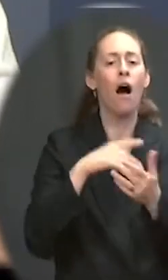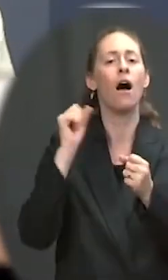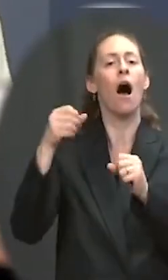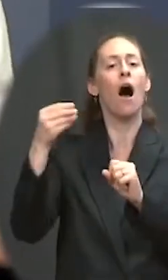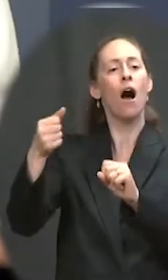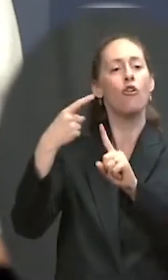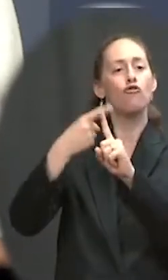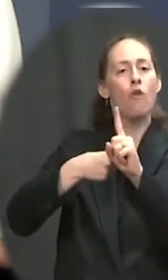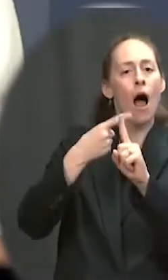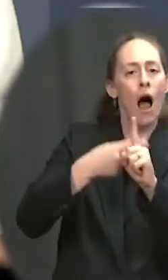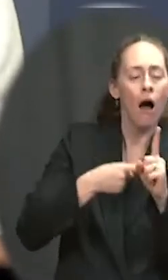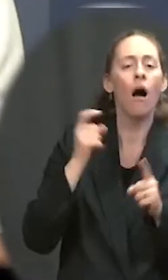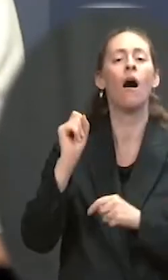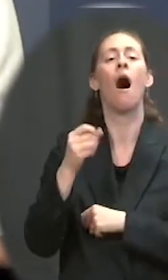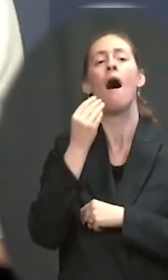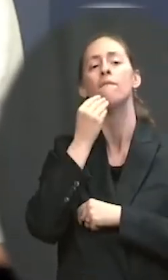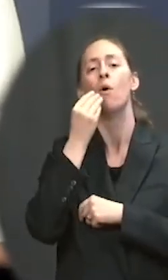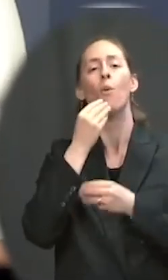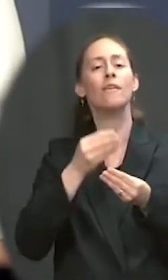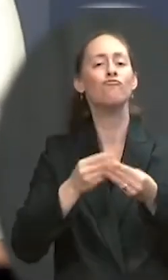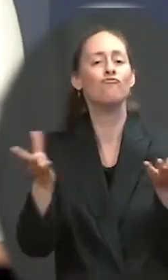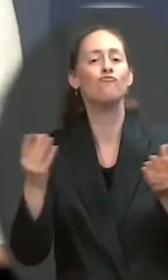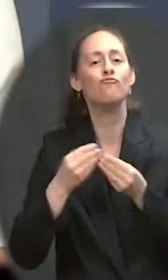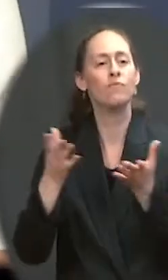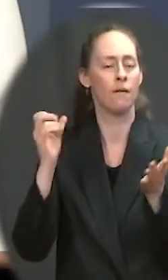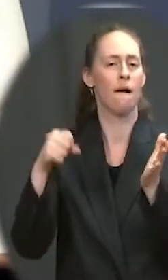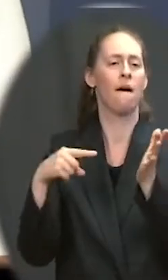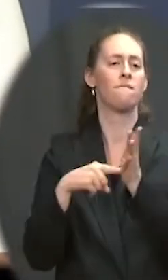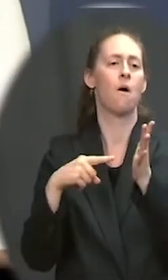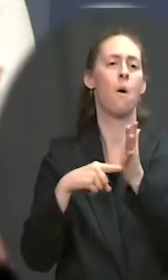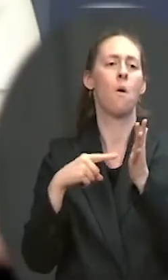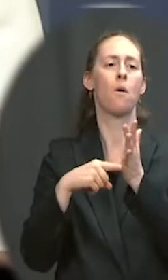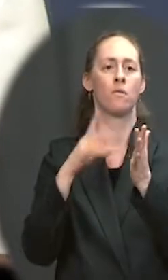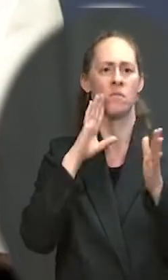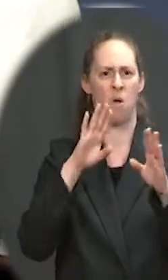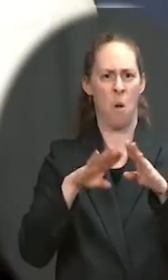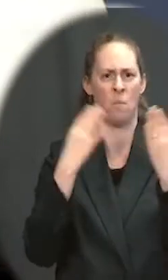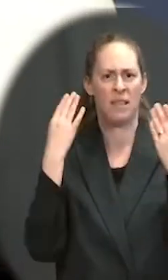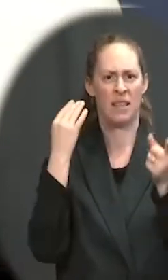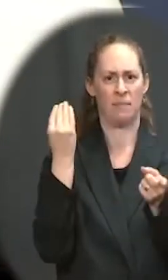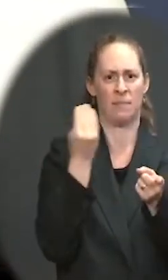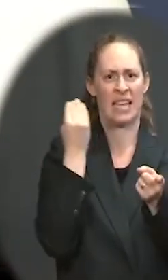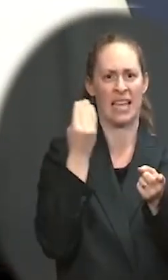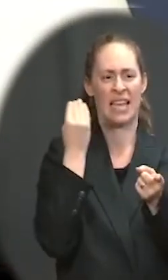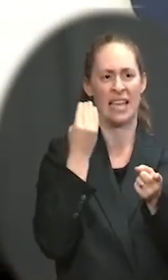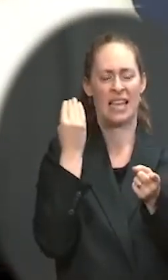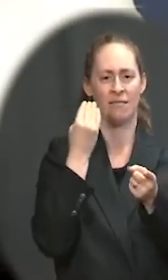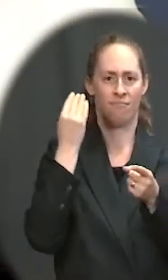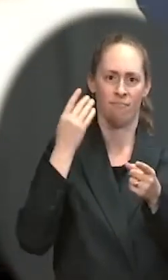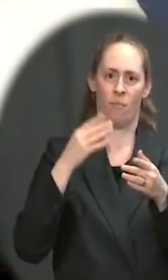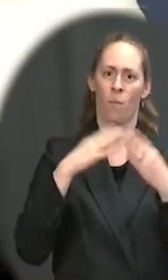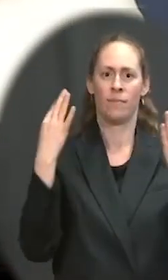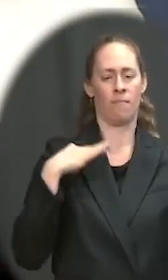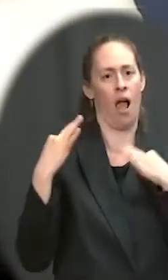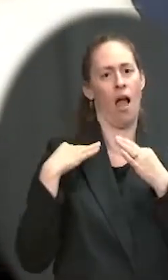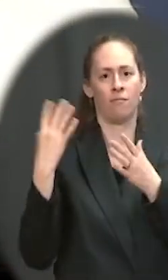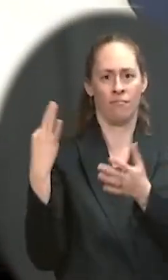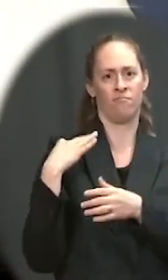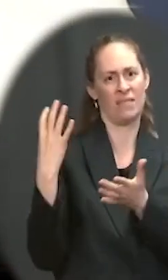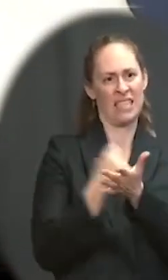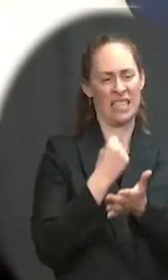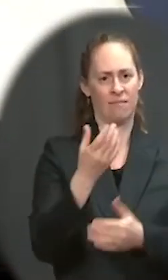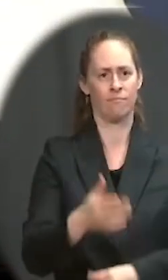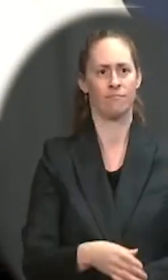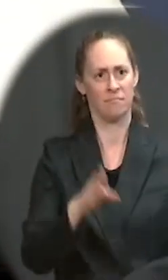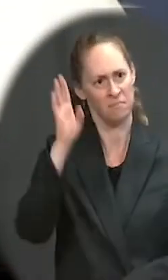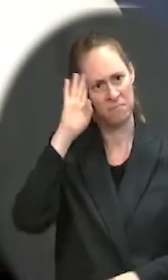Applications for the program opens up on Monday. And in just the first two days of the program, 186,200 restaurants, bars, and